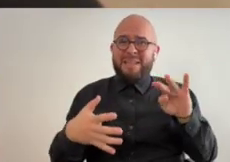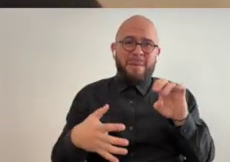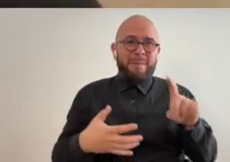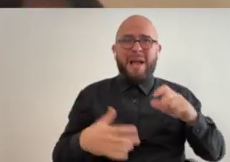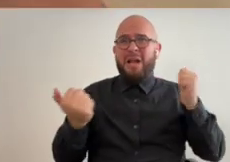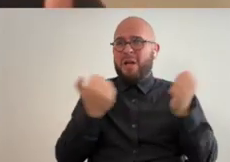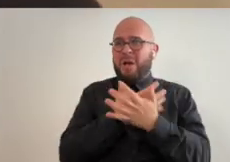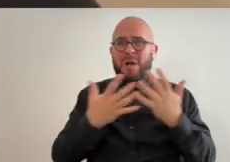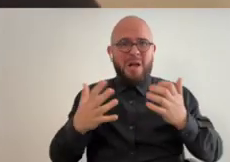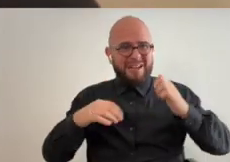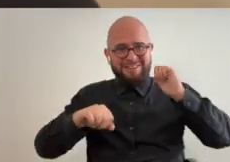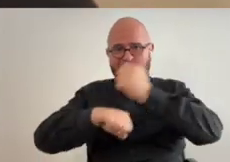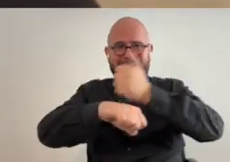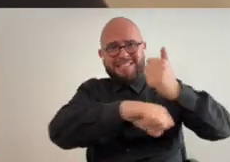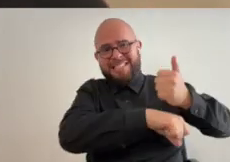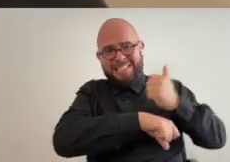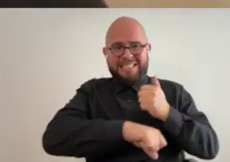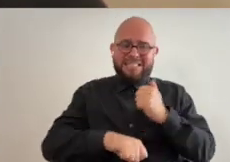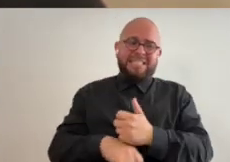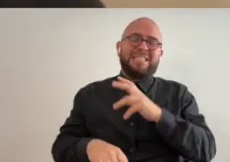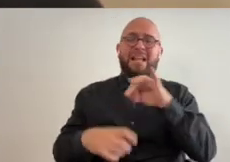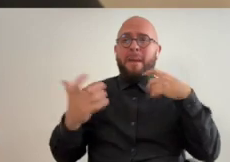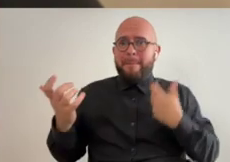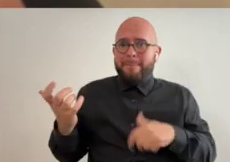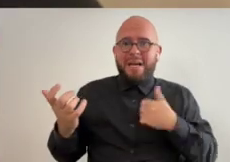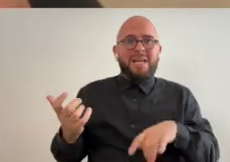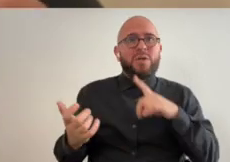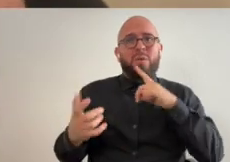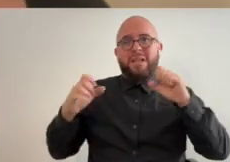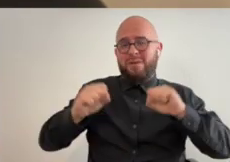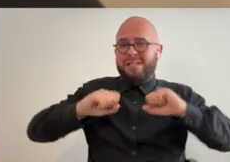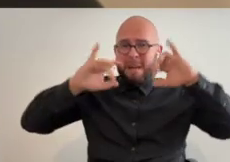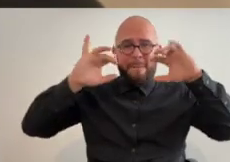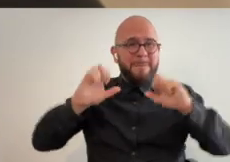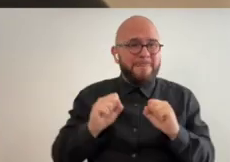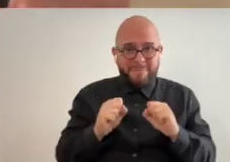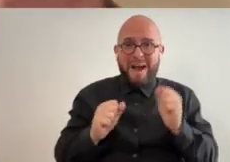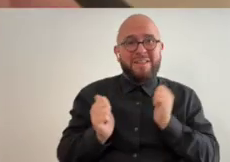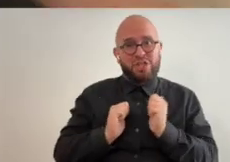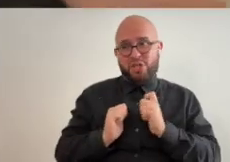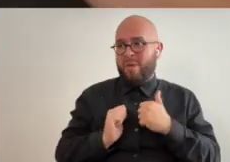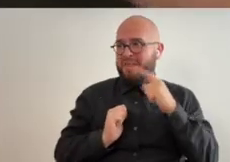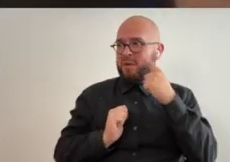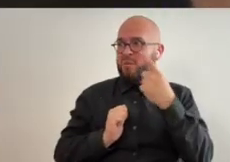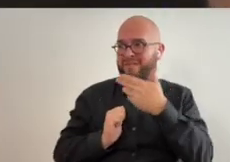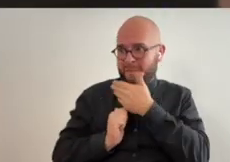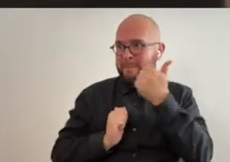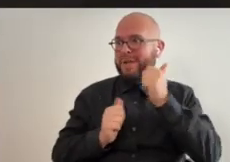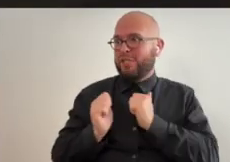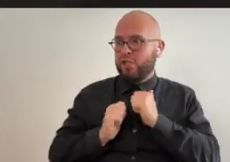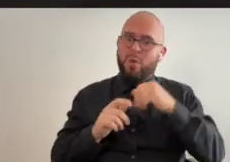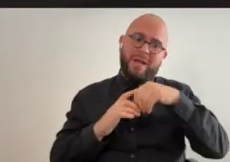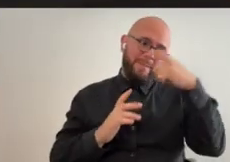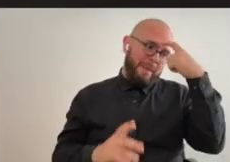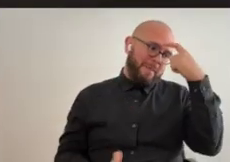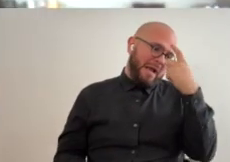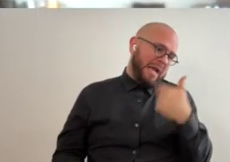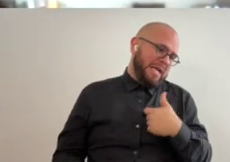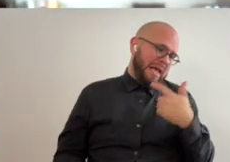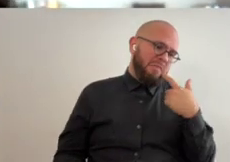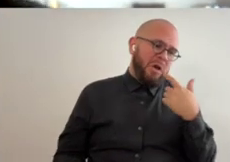up so we could play and it was a really amazing show it was like one of our best shows in my mind anyway